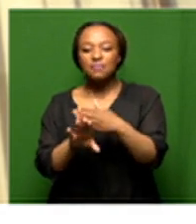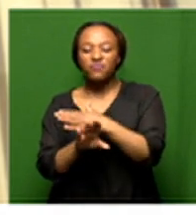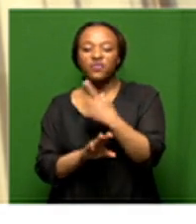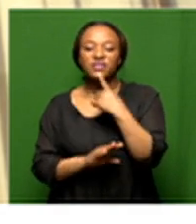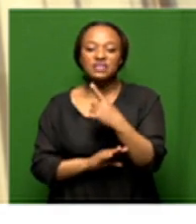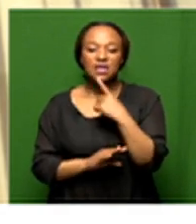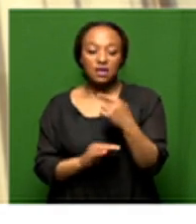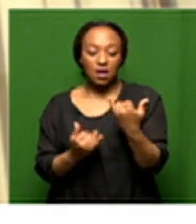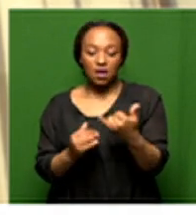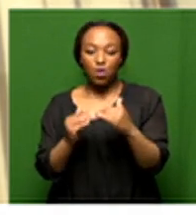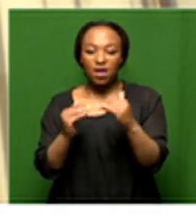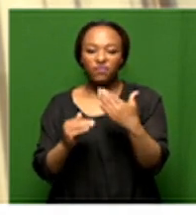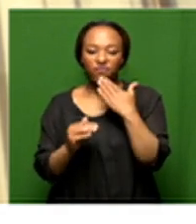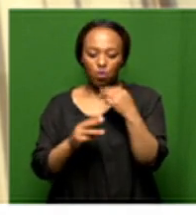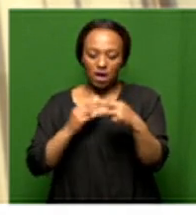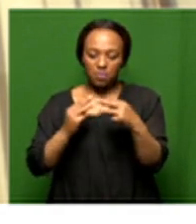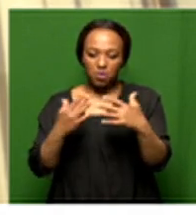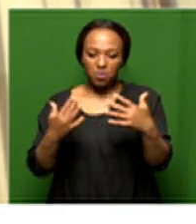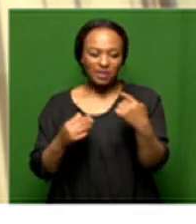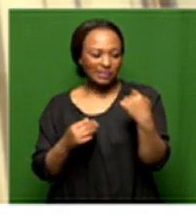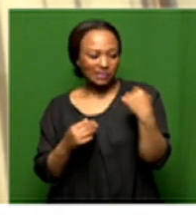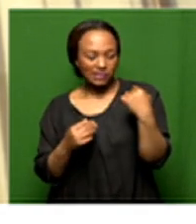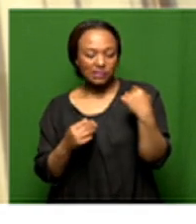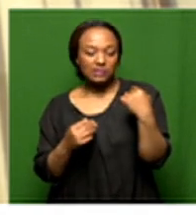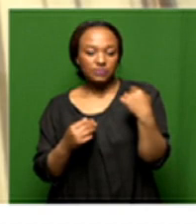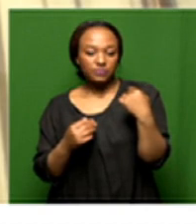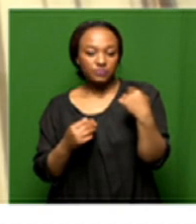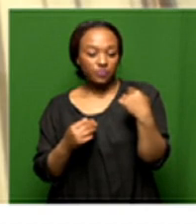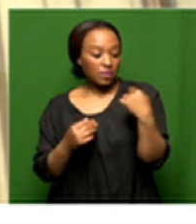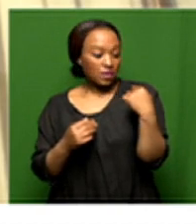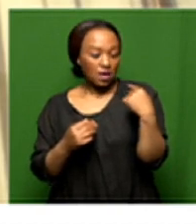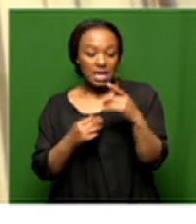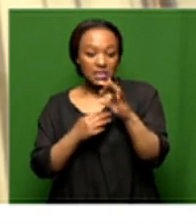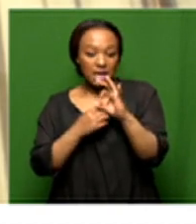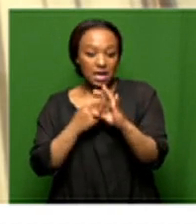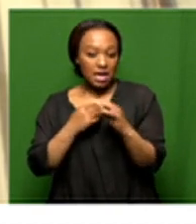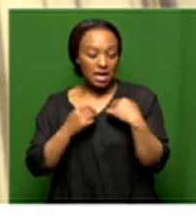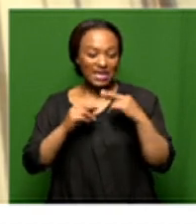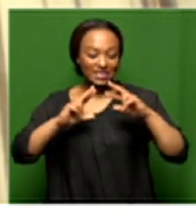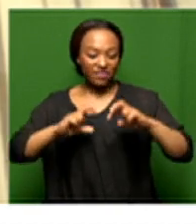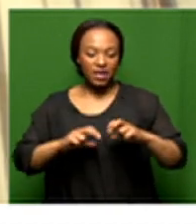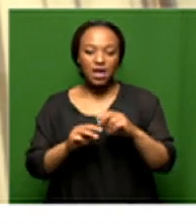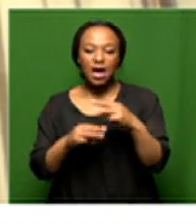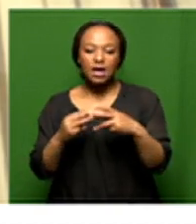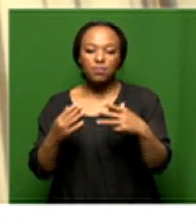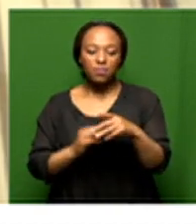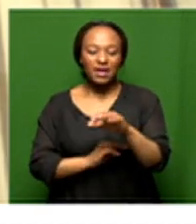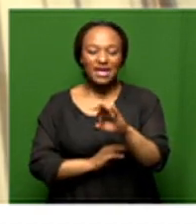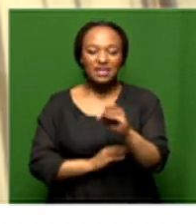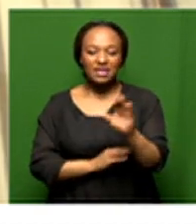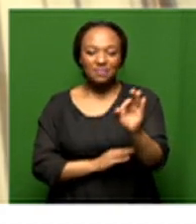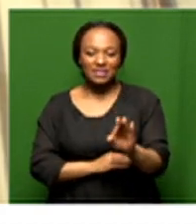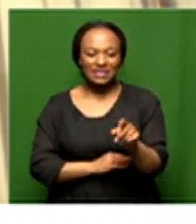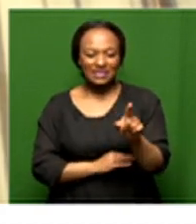at the current levels of unemployment the last day the quarterly labor survey was sitting at 30 percent the narrow